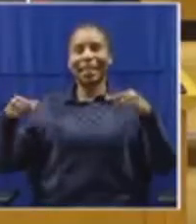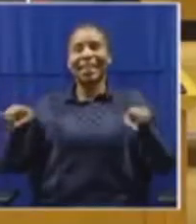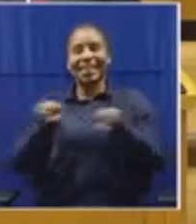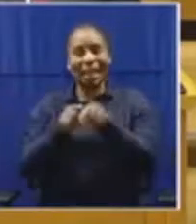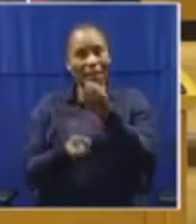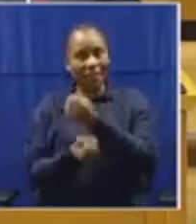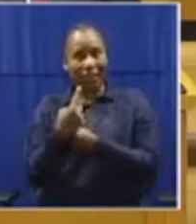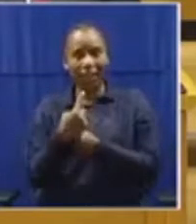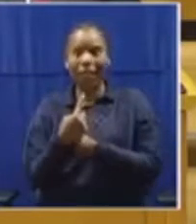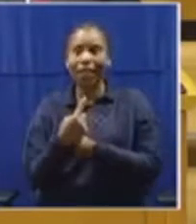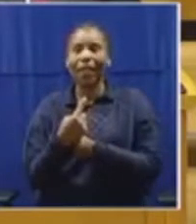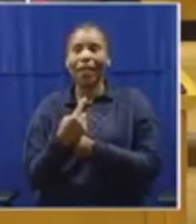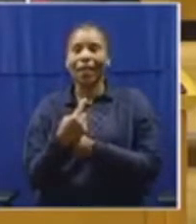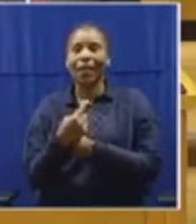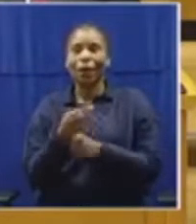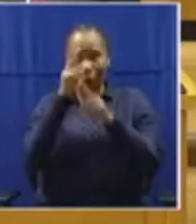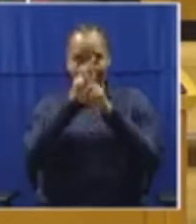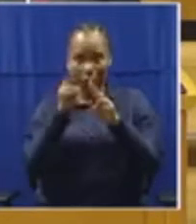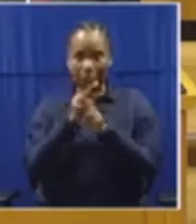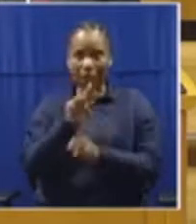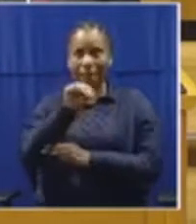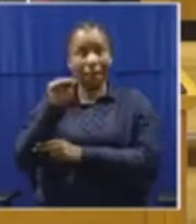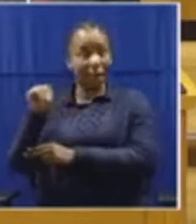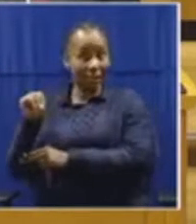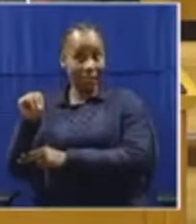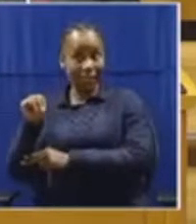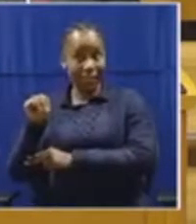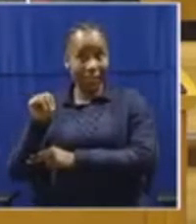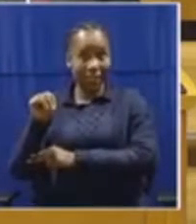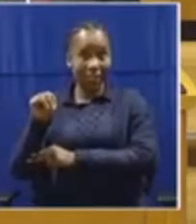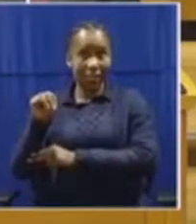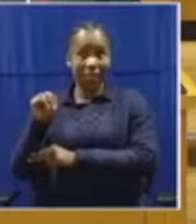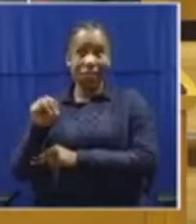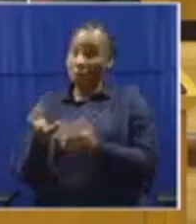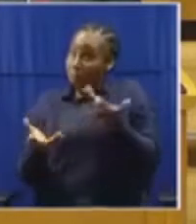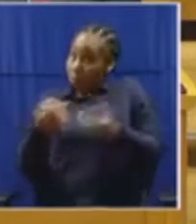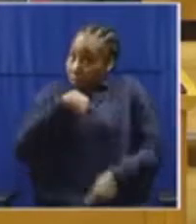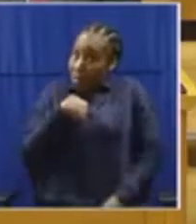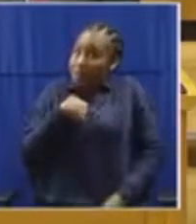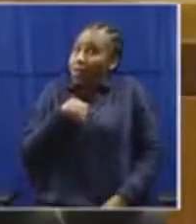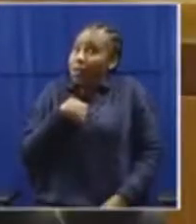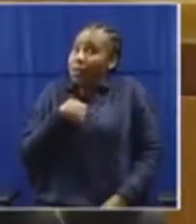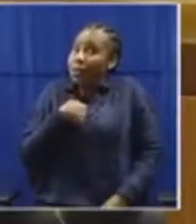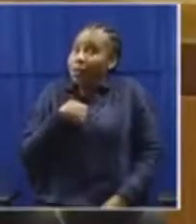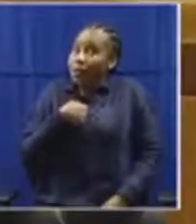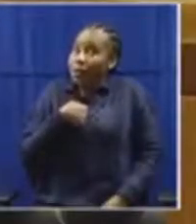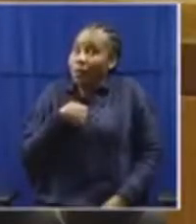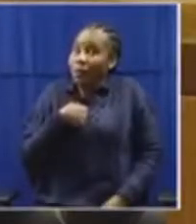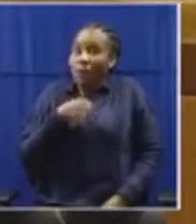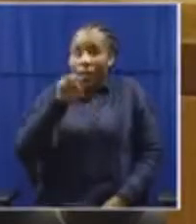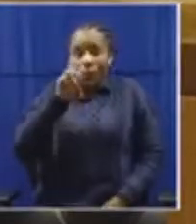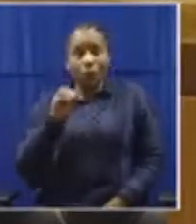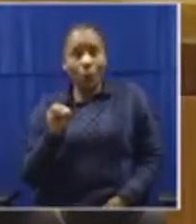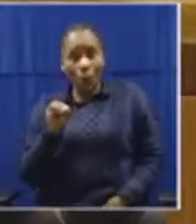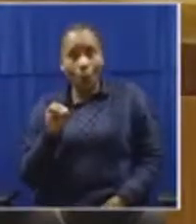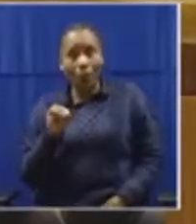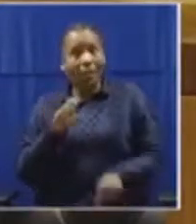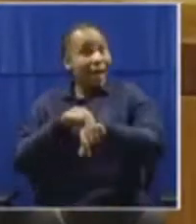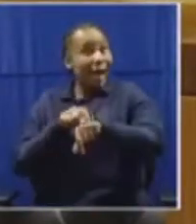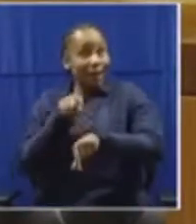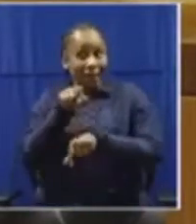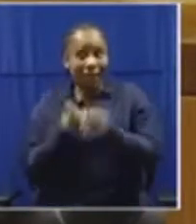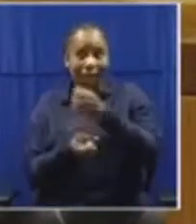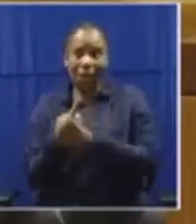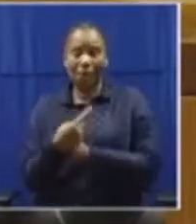happen to Honorable Maimani. It may happen to even myself. so when that happens,